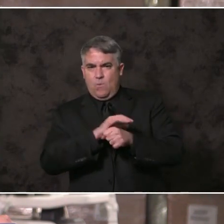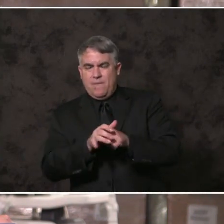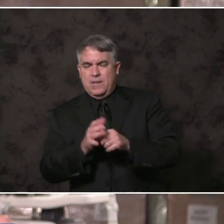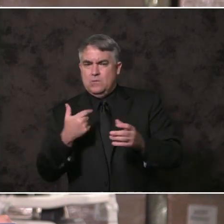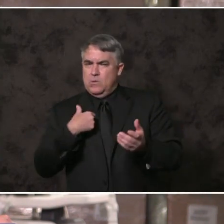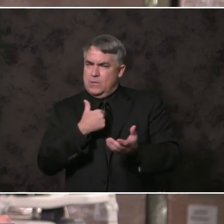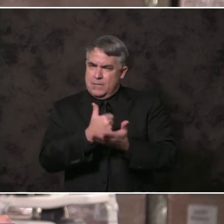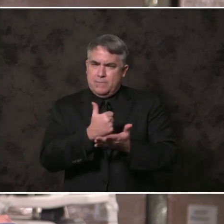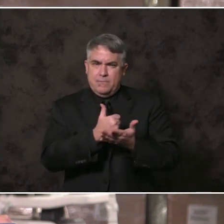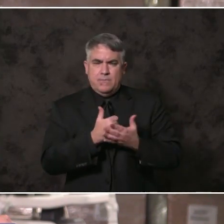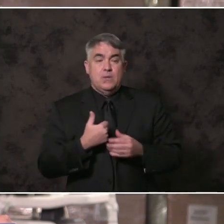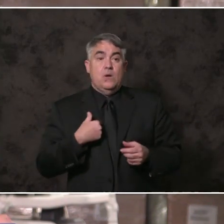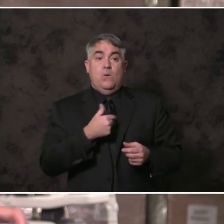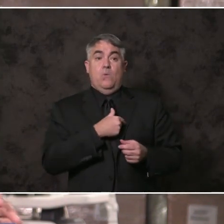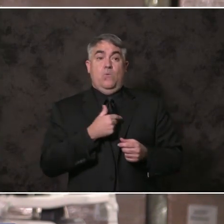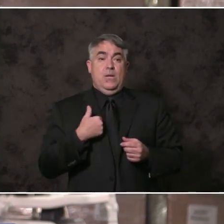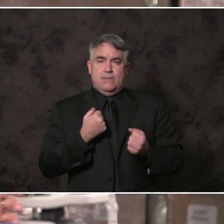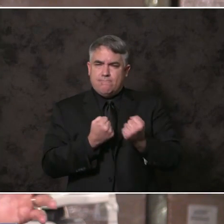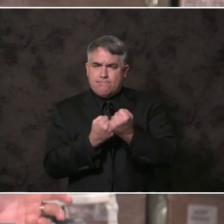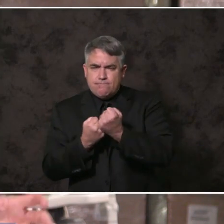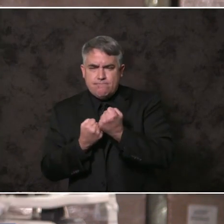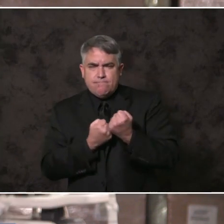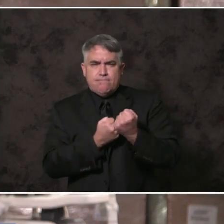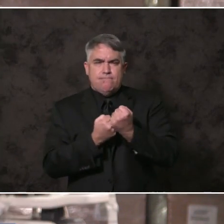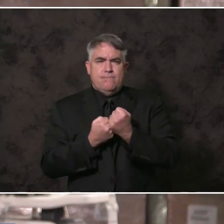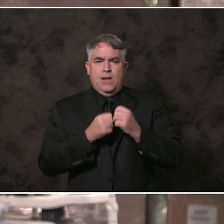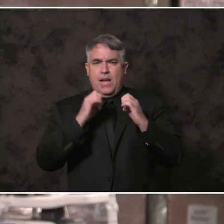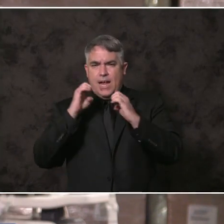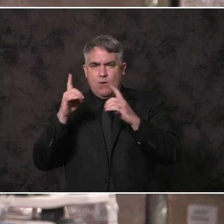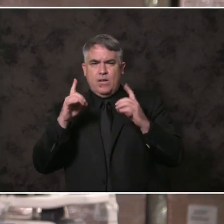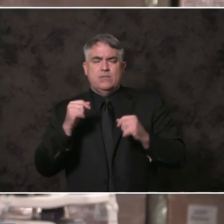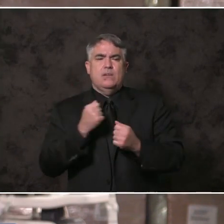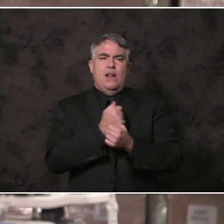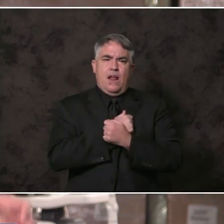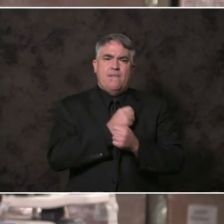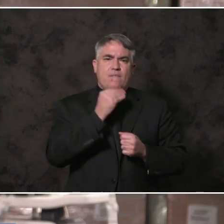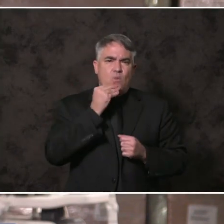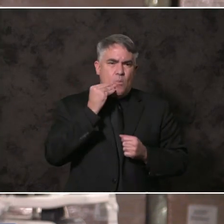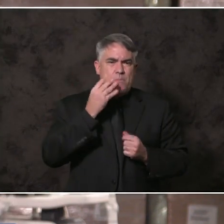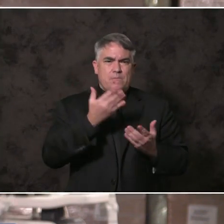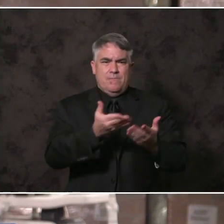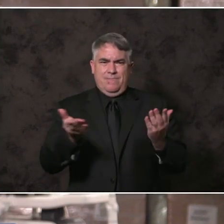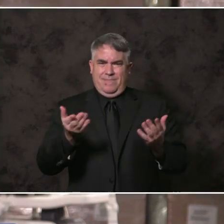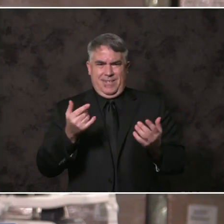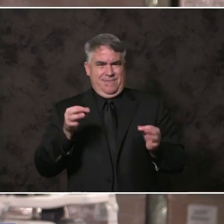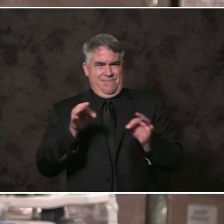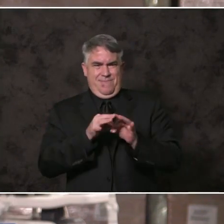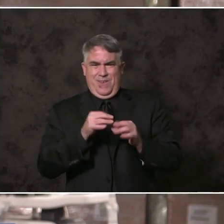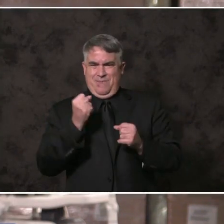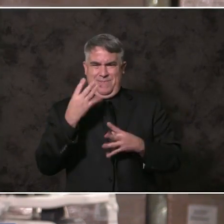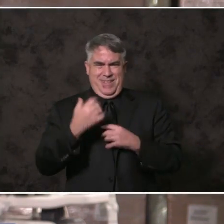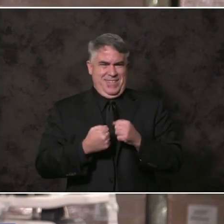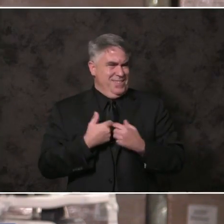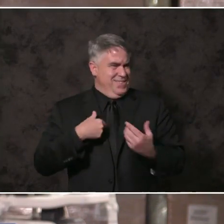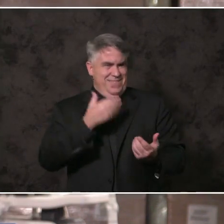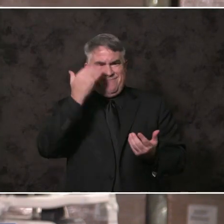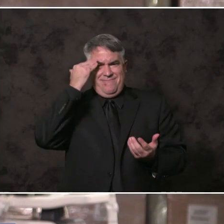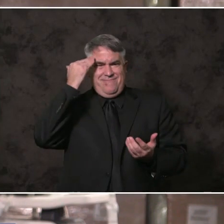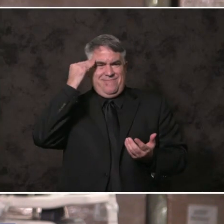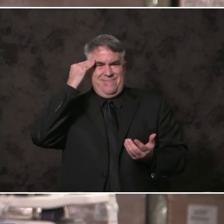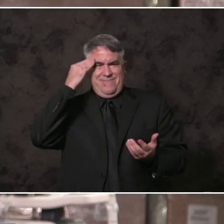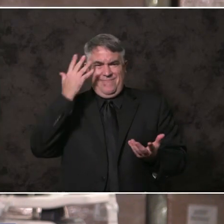education, and a loving and stable home have been with us for years. We know adverse childhood experiences,